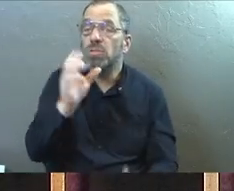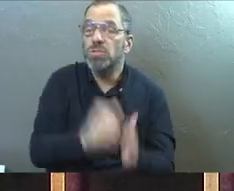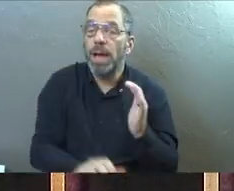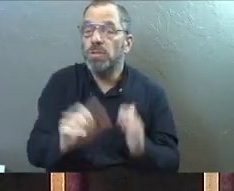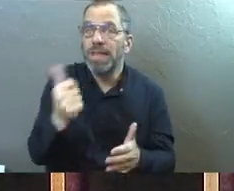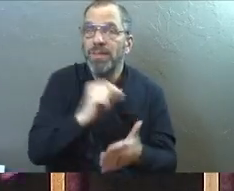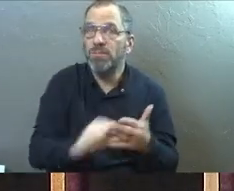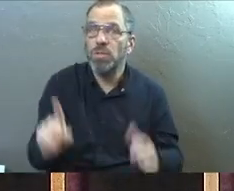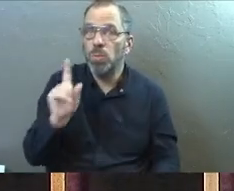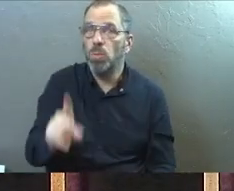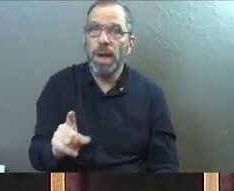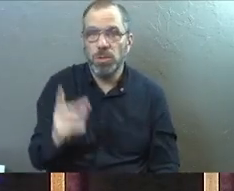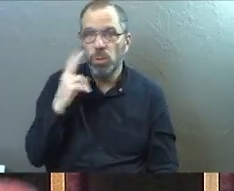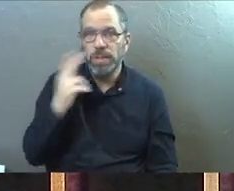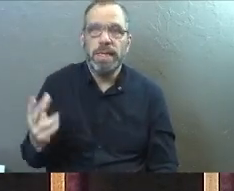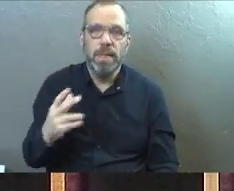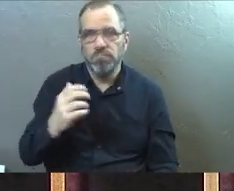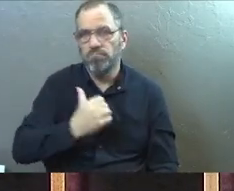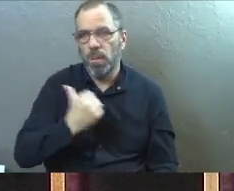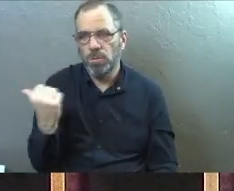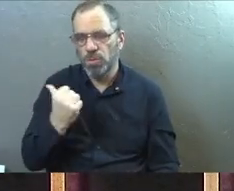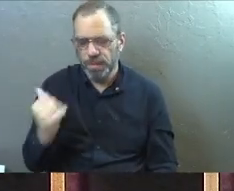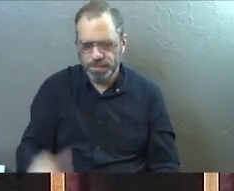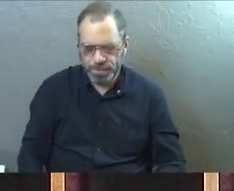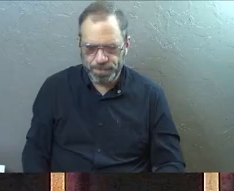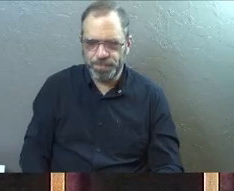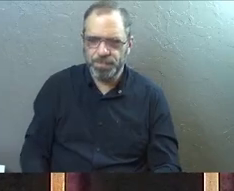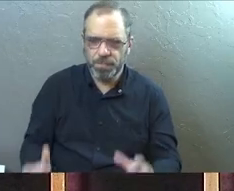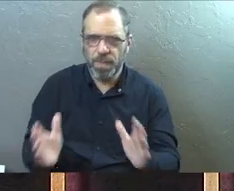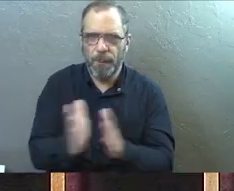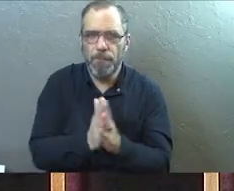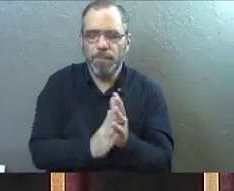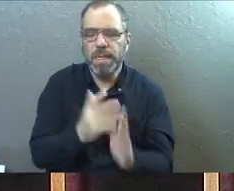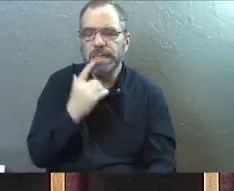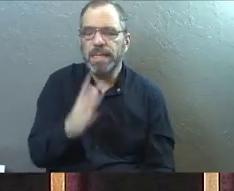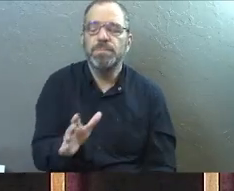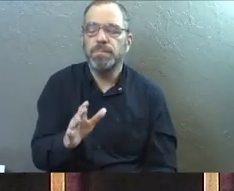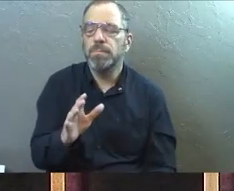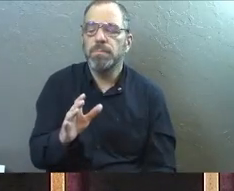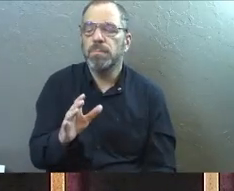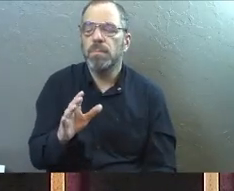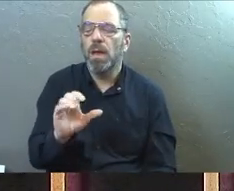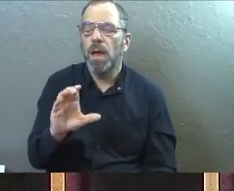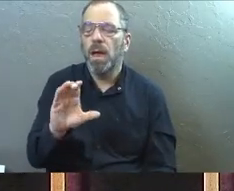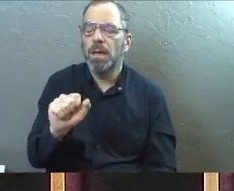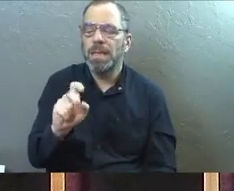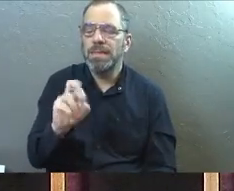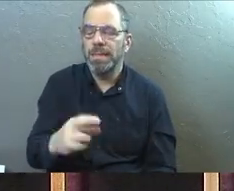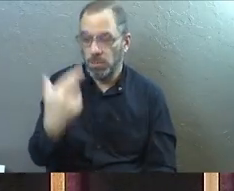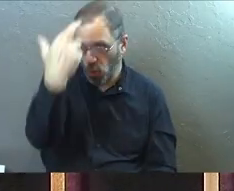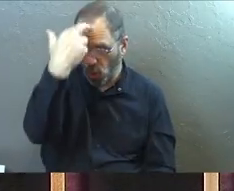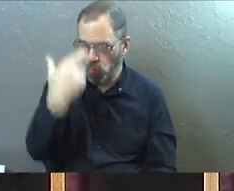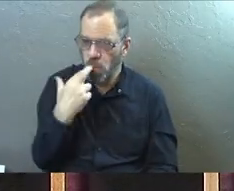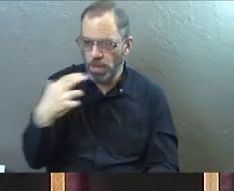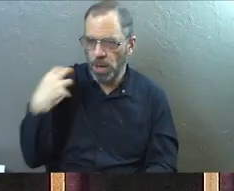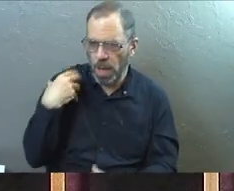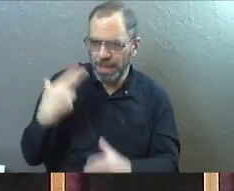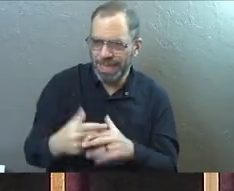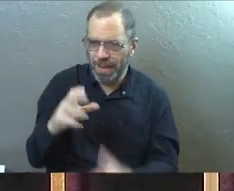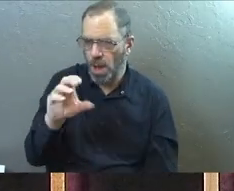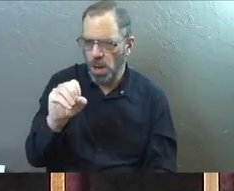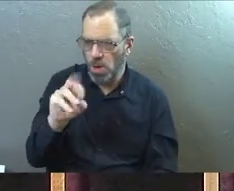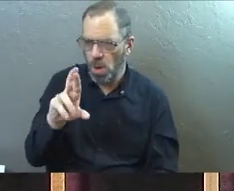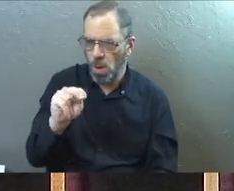one. It's gonna be on the screens if you don't have that with you. So let's follow along here. So it says, In Caesarea, there lived a Roman army officer named